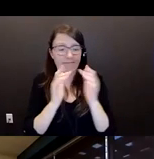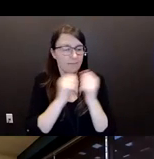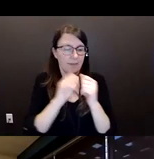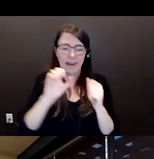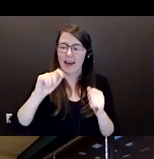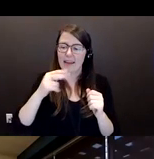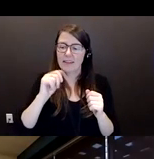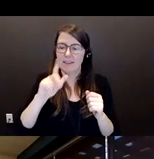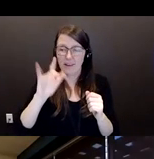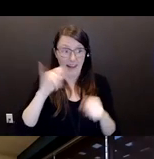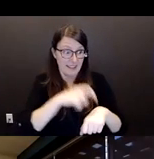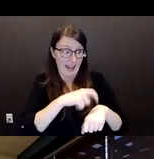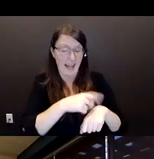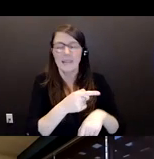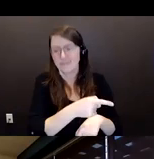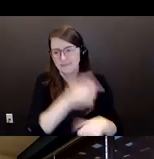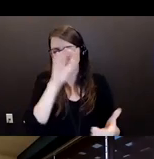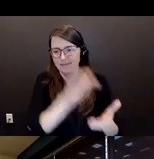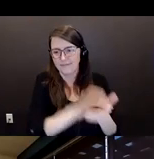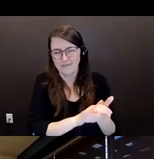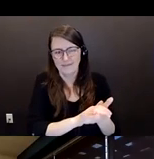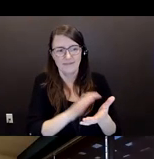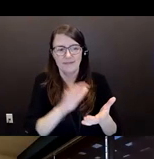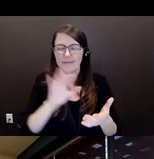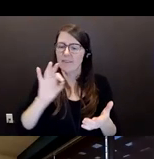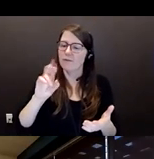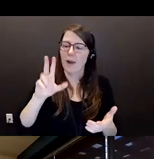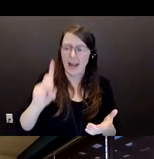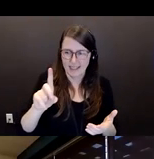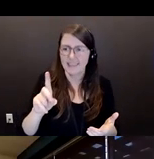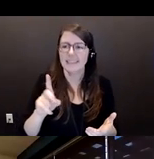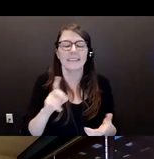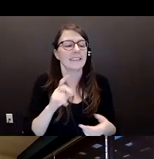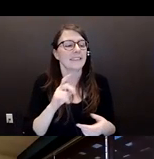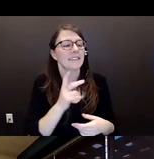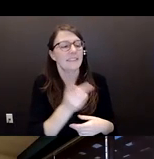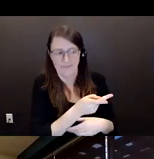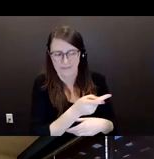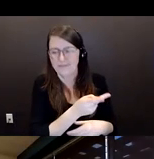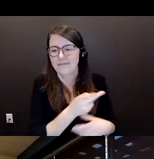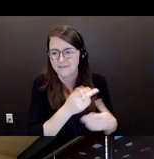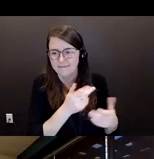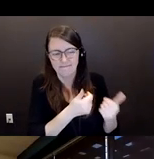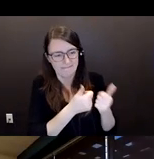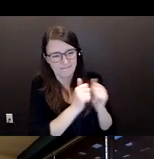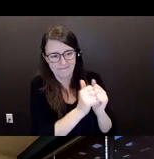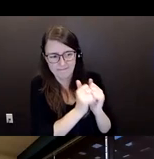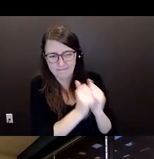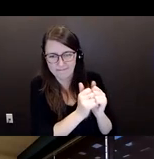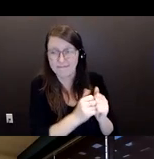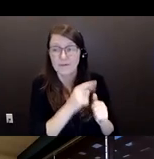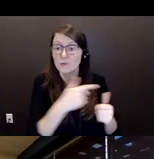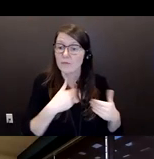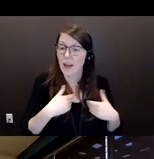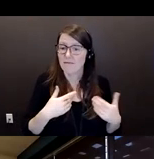to Fred and was over visiting me and checking out sheep and highland cattle and